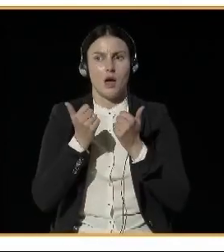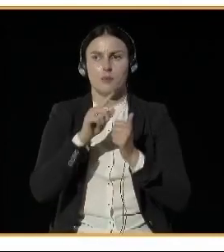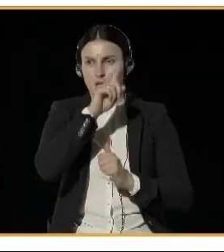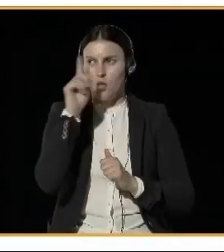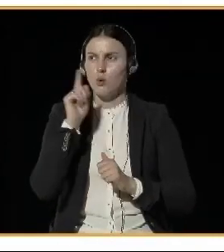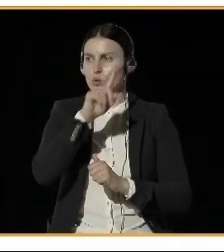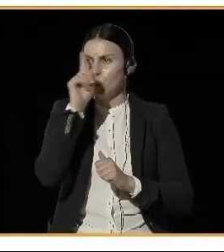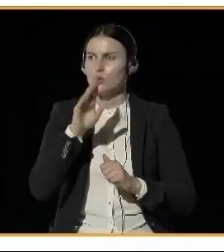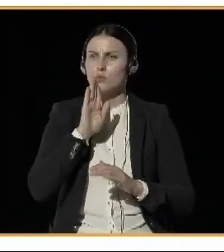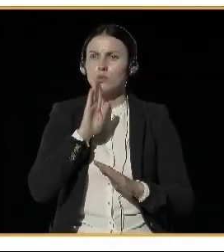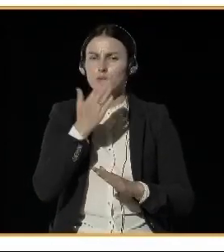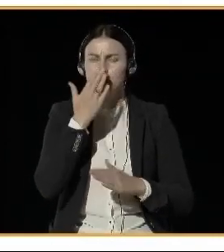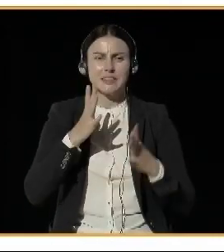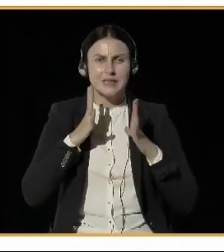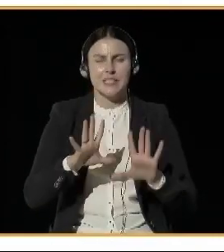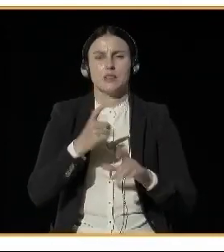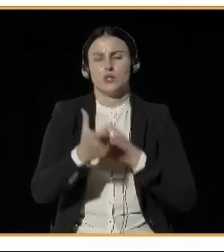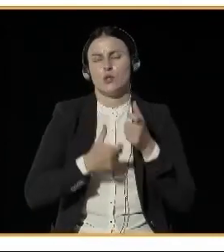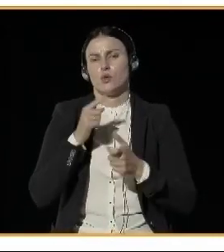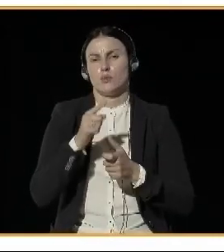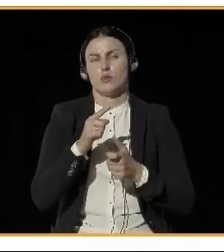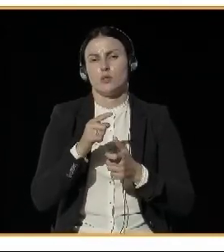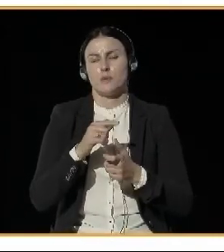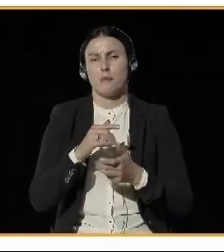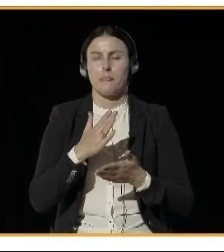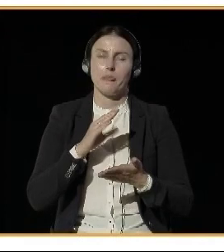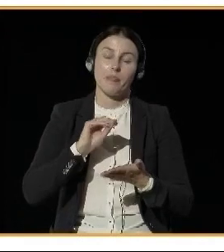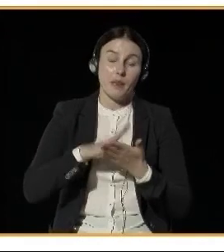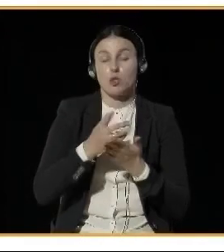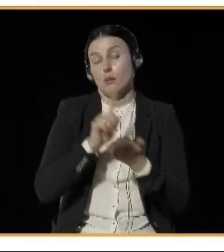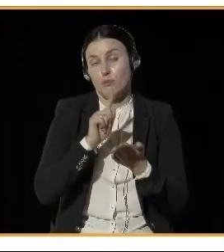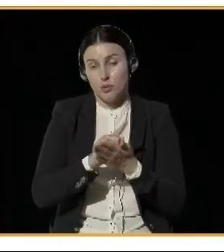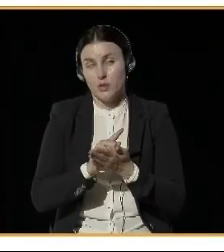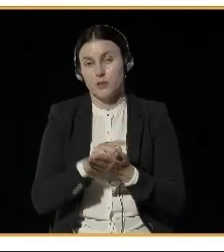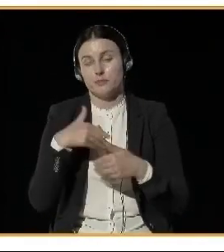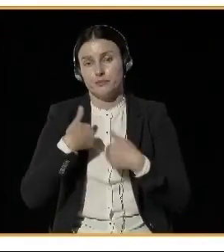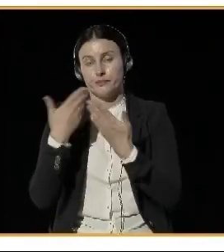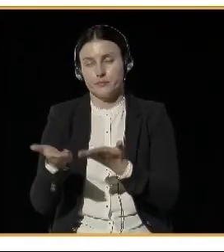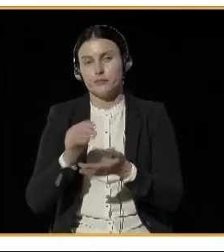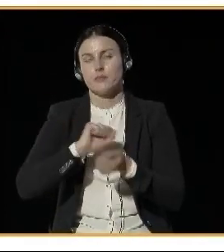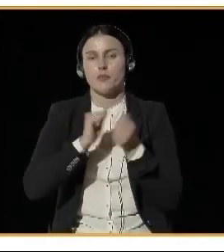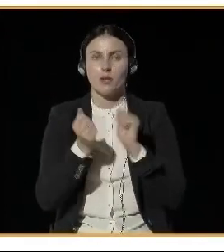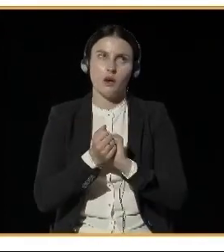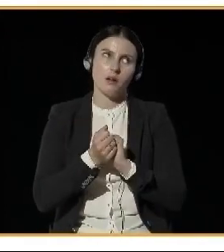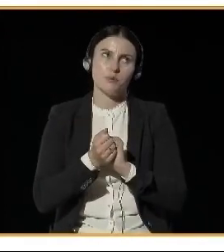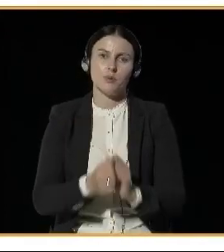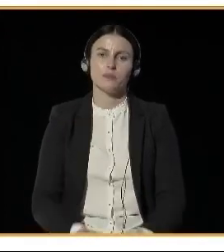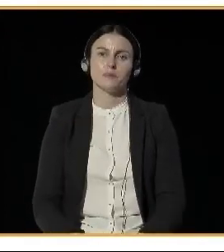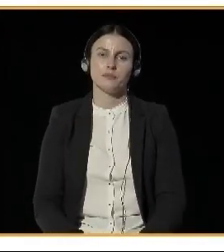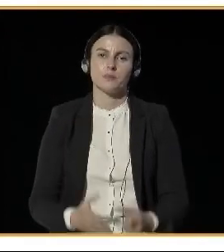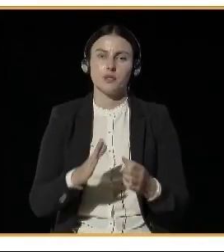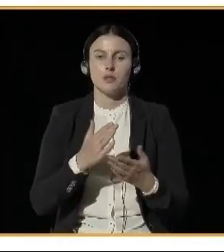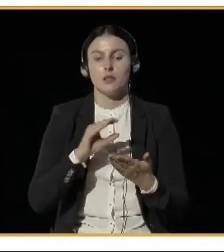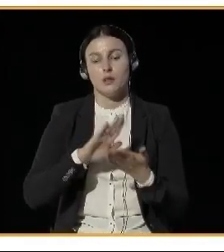using. But through taxes, like, you know, with transport, through taxes, for example, through, there are different